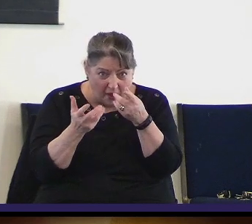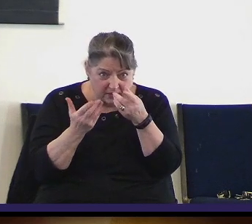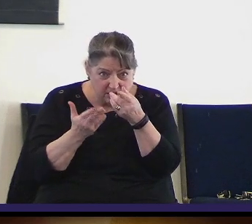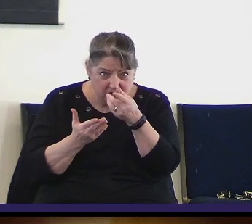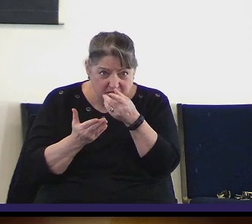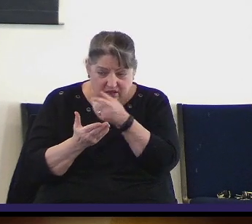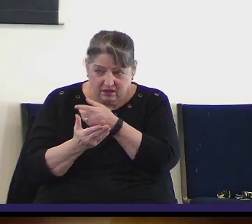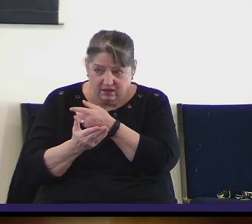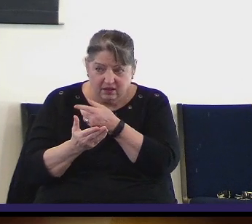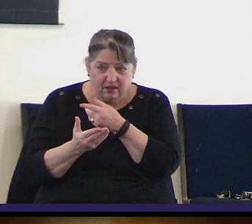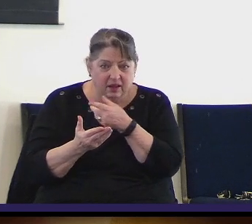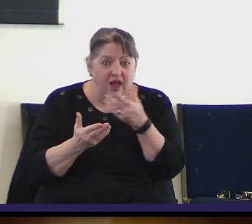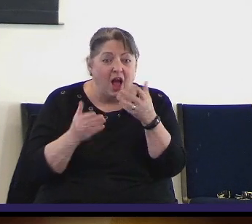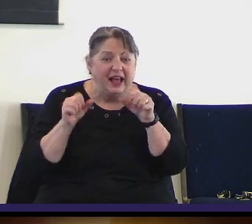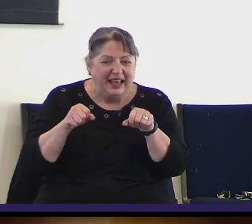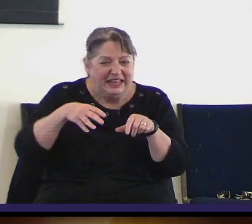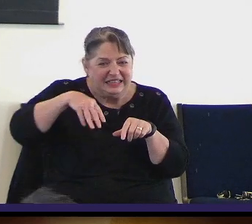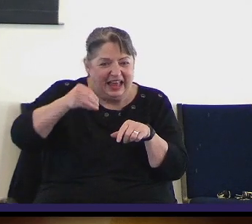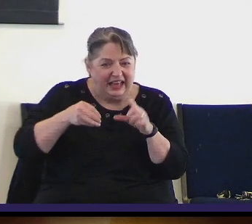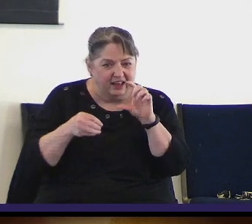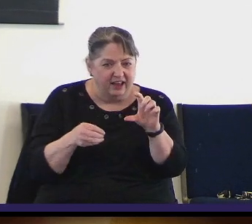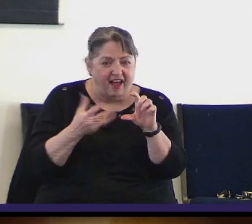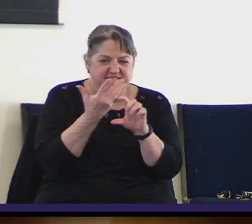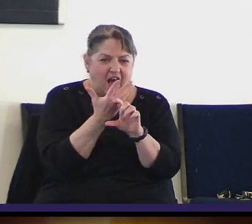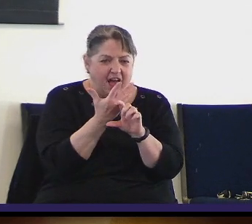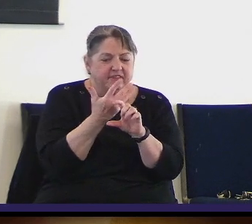Okay. I'll give you five. How's that?